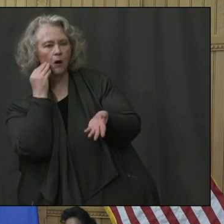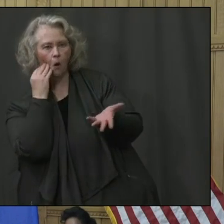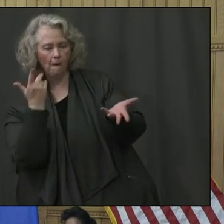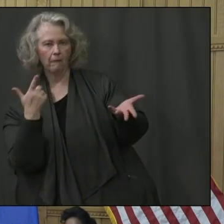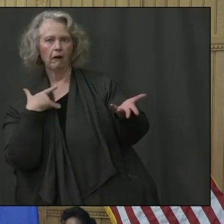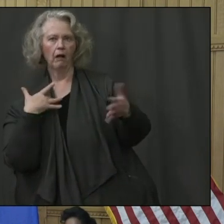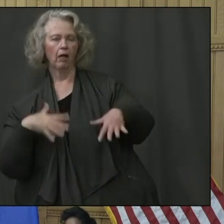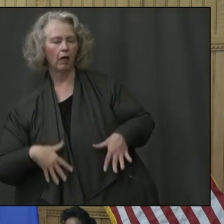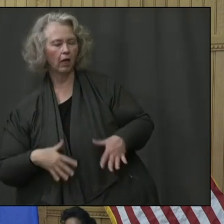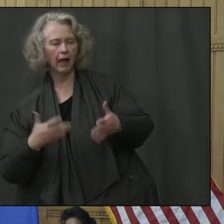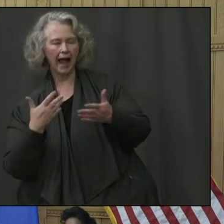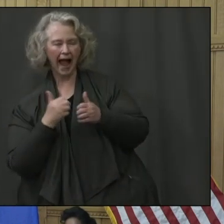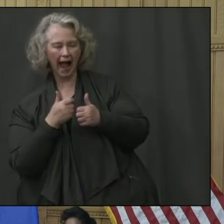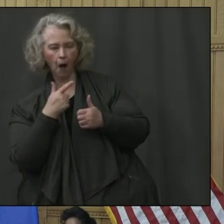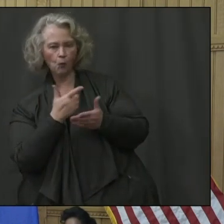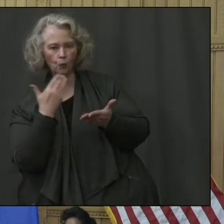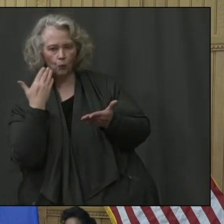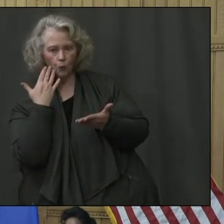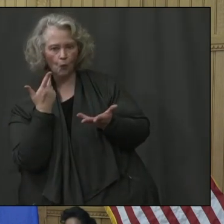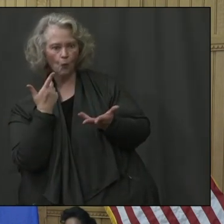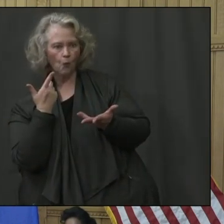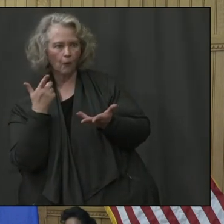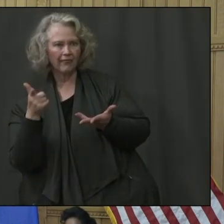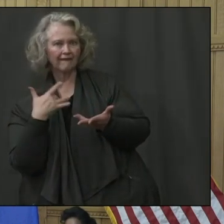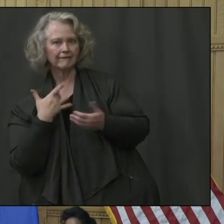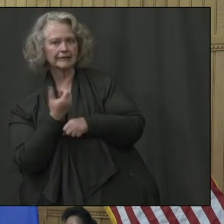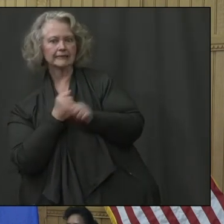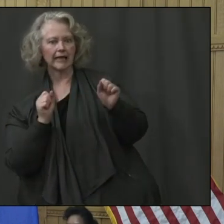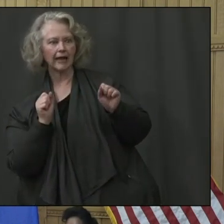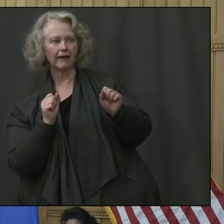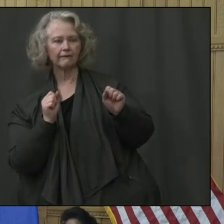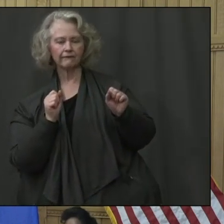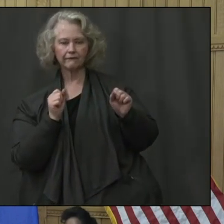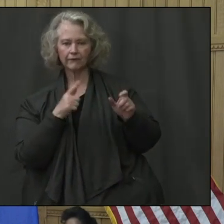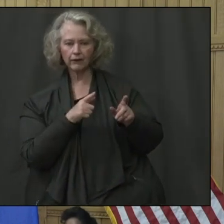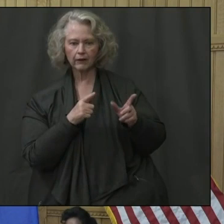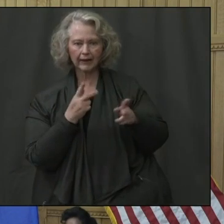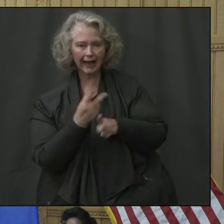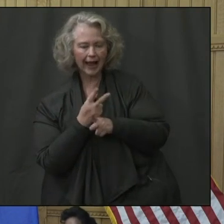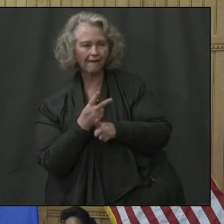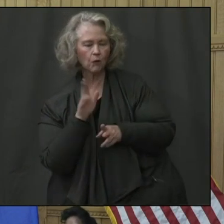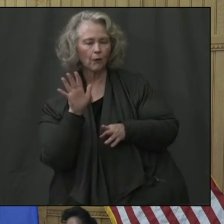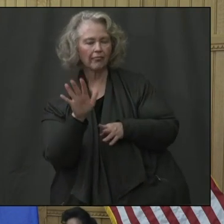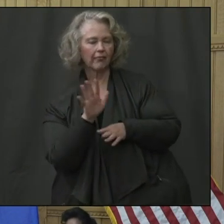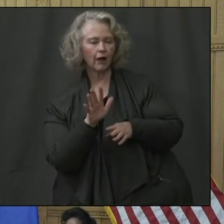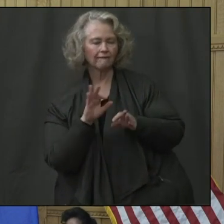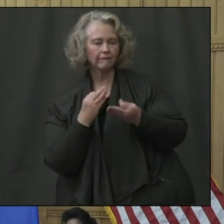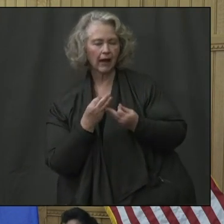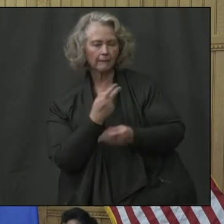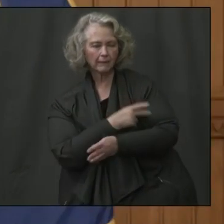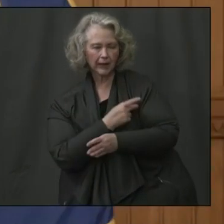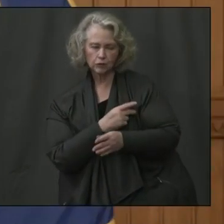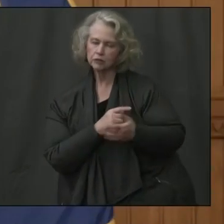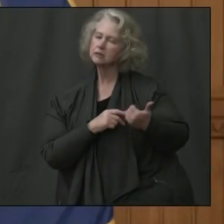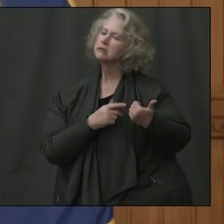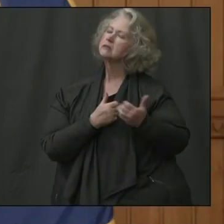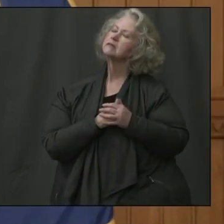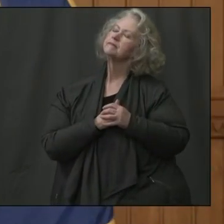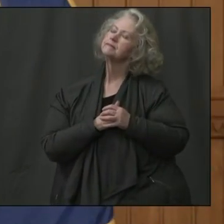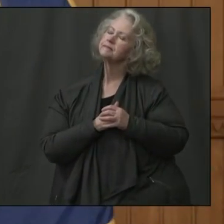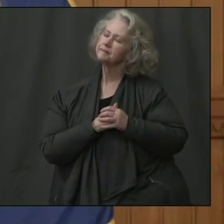this is going to be a process that's handled delicately and with their safety and health in mind? I can tell you this.